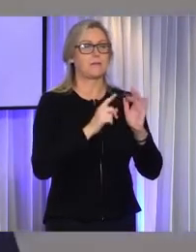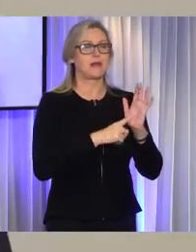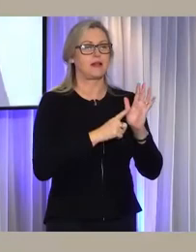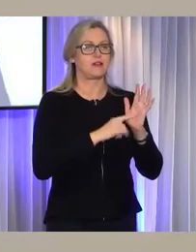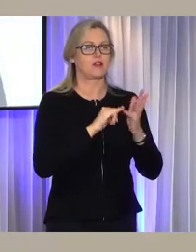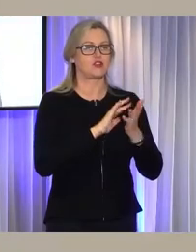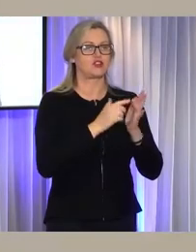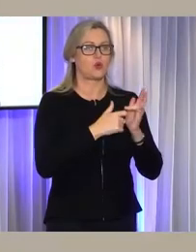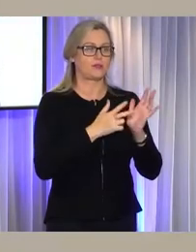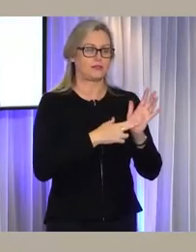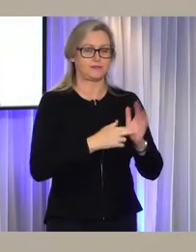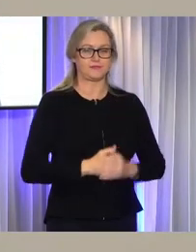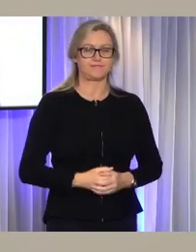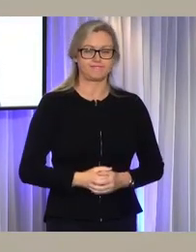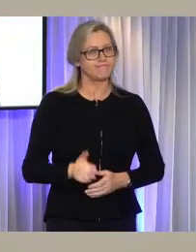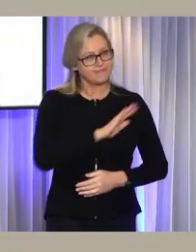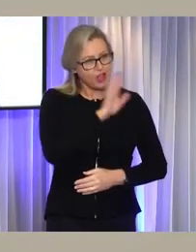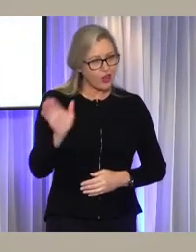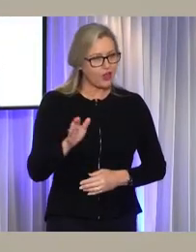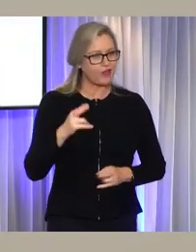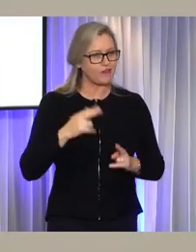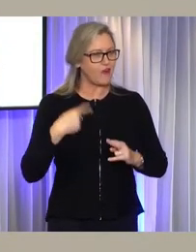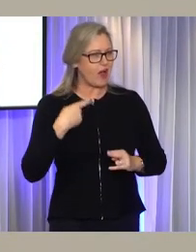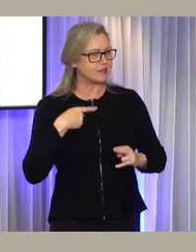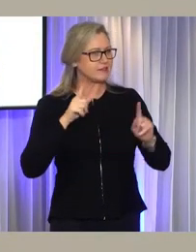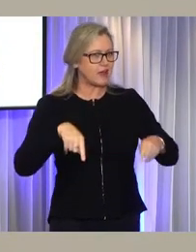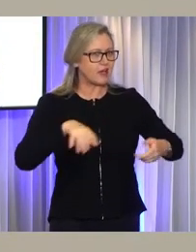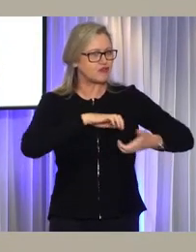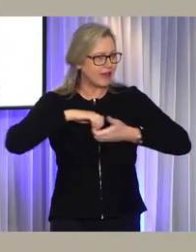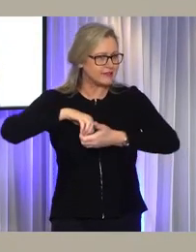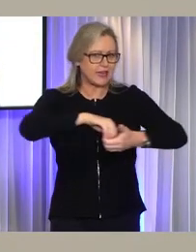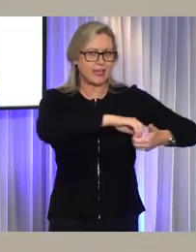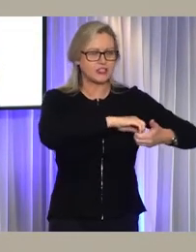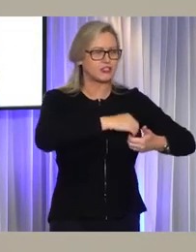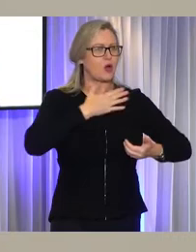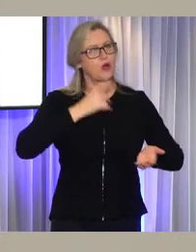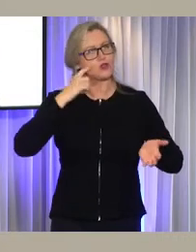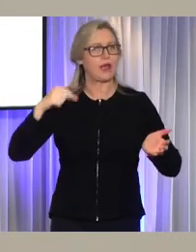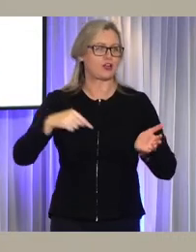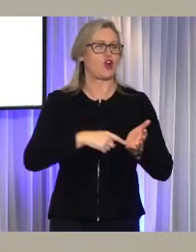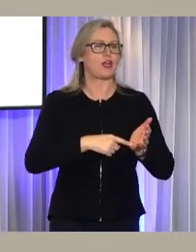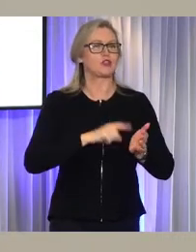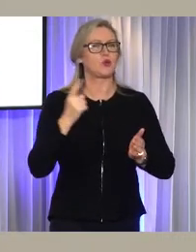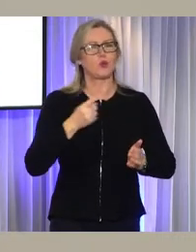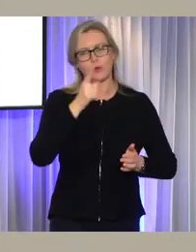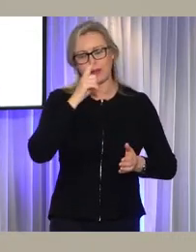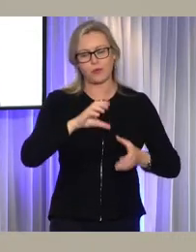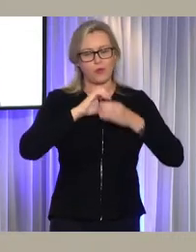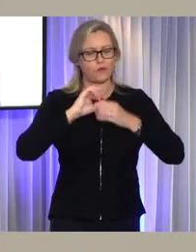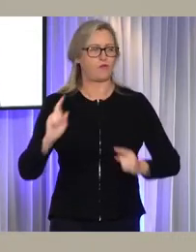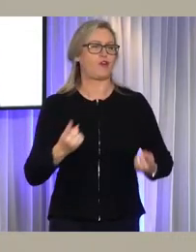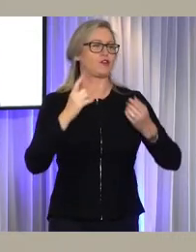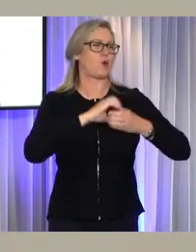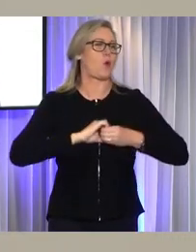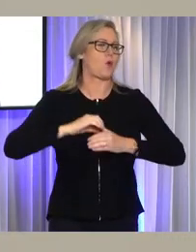Hello in the spirit of reconciliation I'd like to start by acknowledging the traditional custodians of the country that I'm in